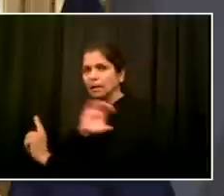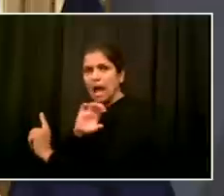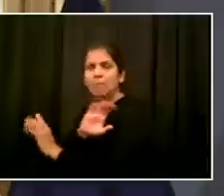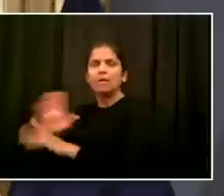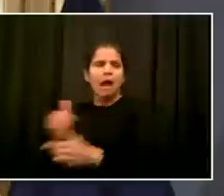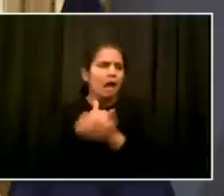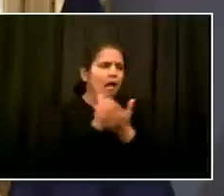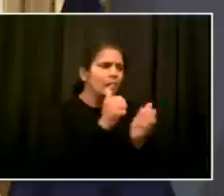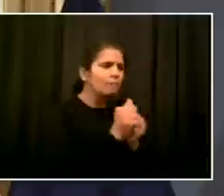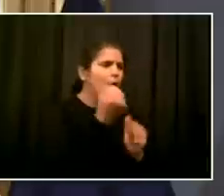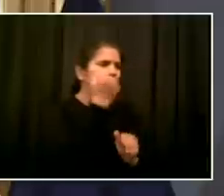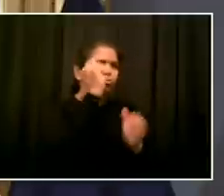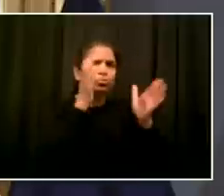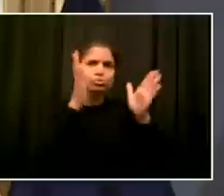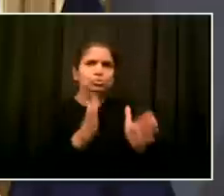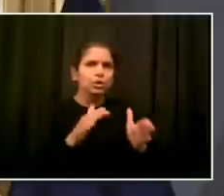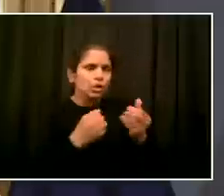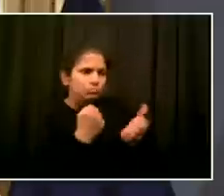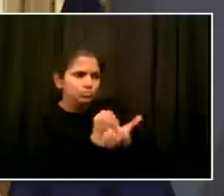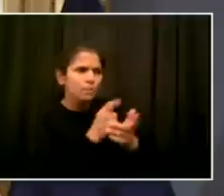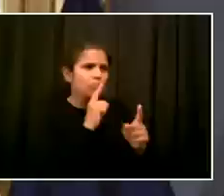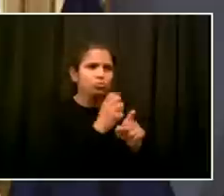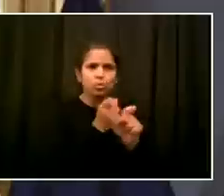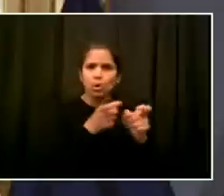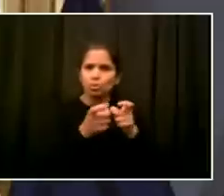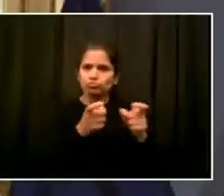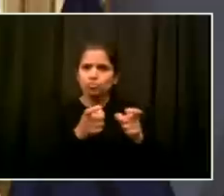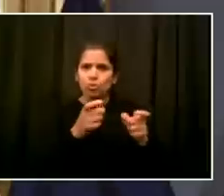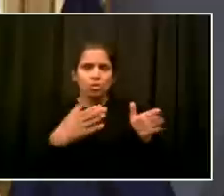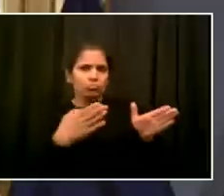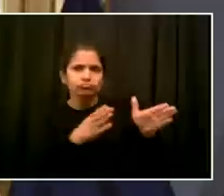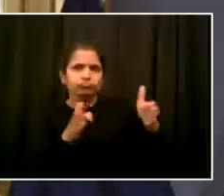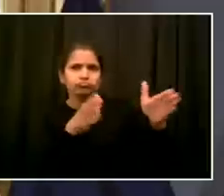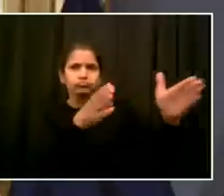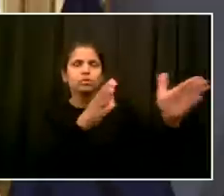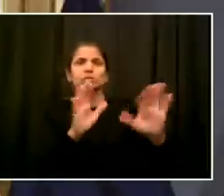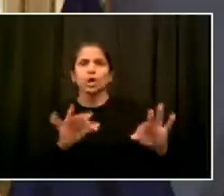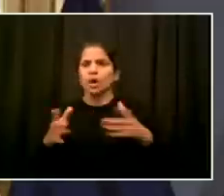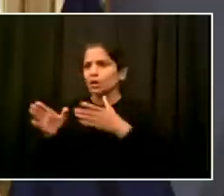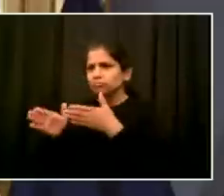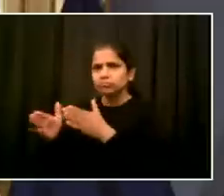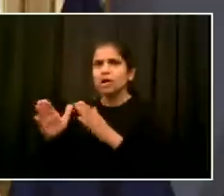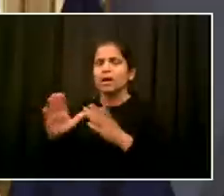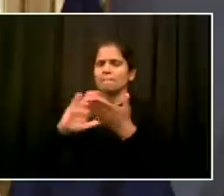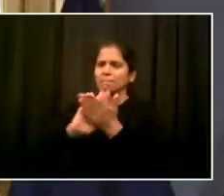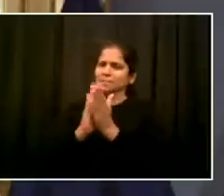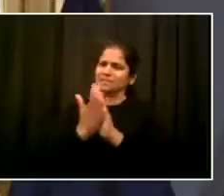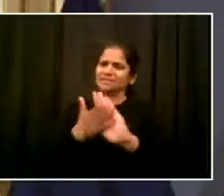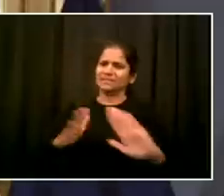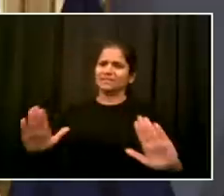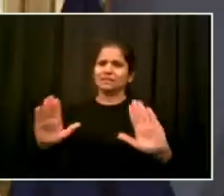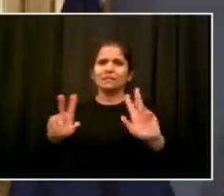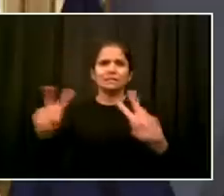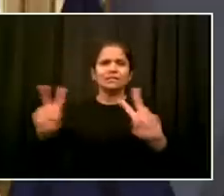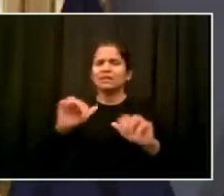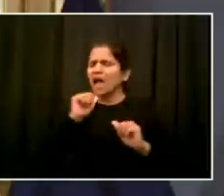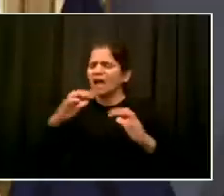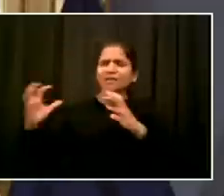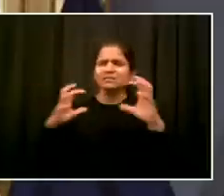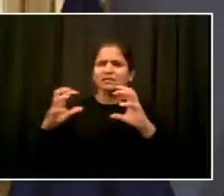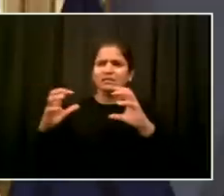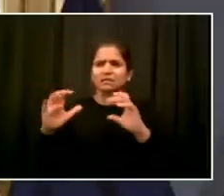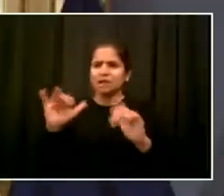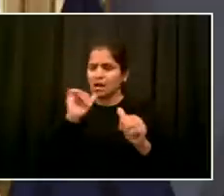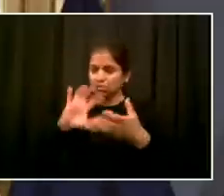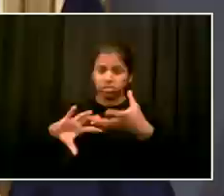and not what we saw in a couple incidents where they're hijacked and property damage ensued. So hopefully it's a